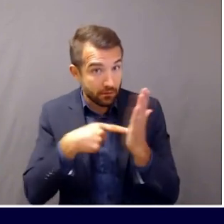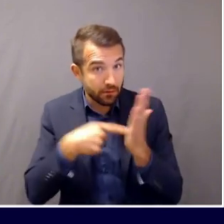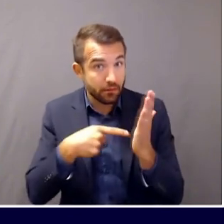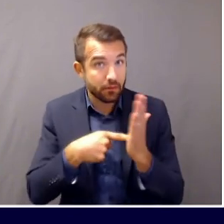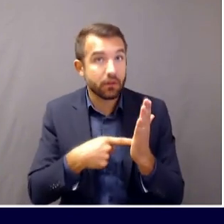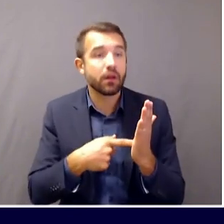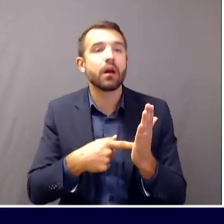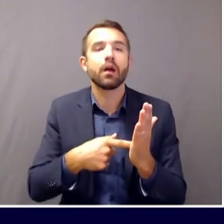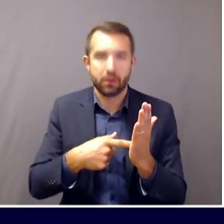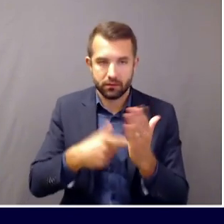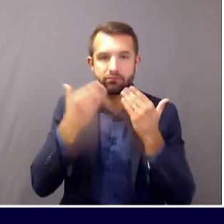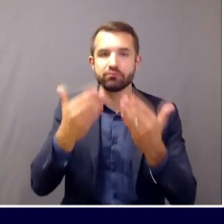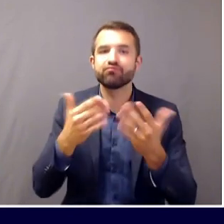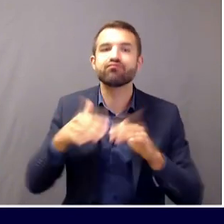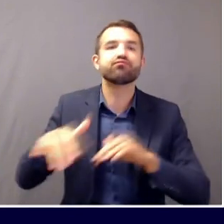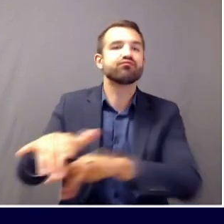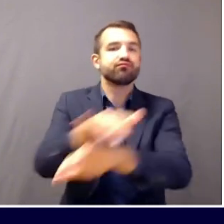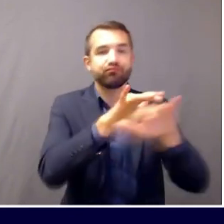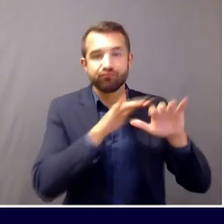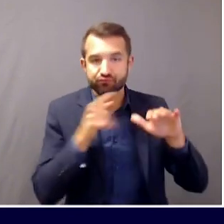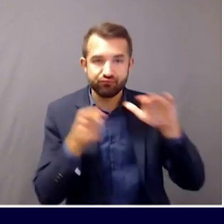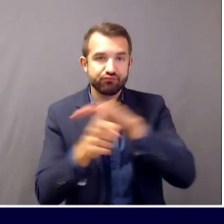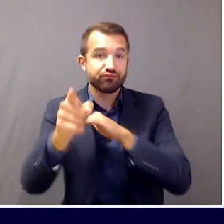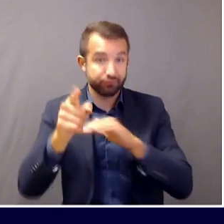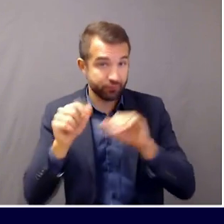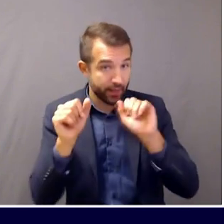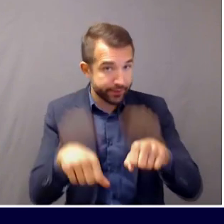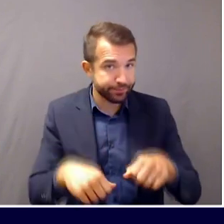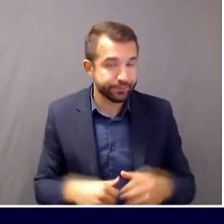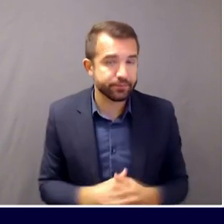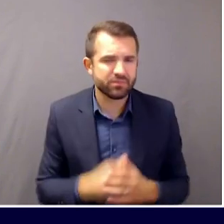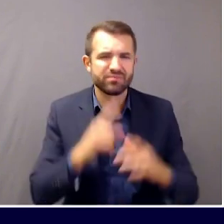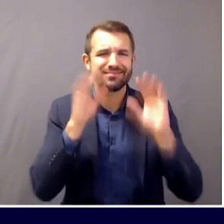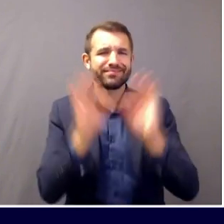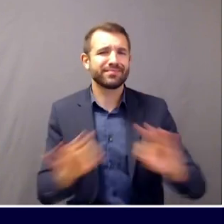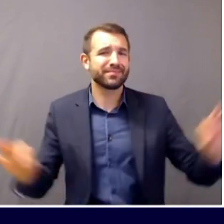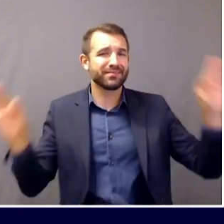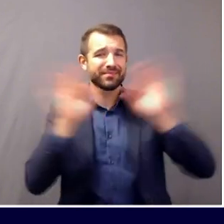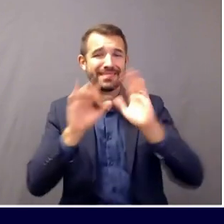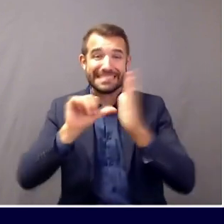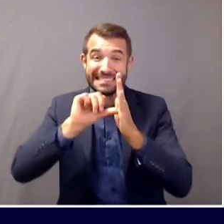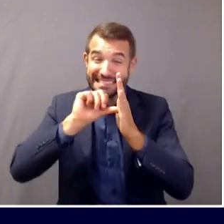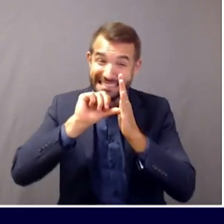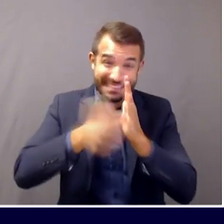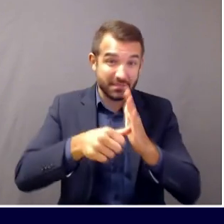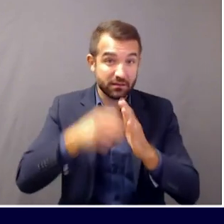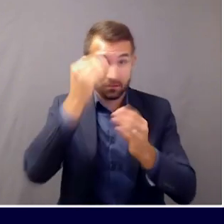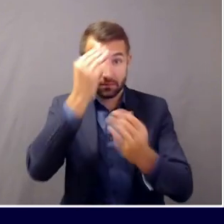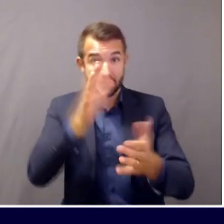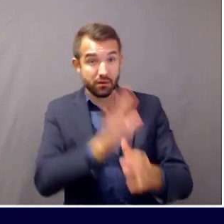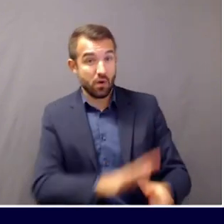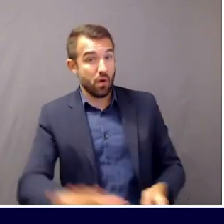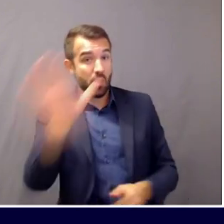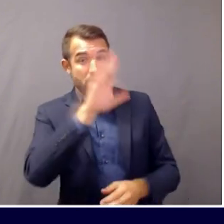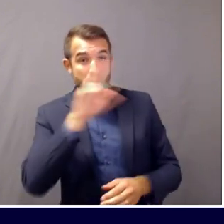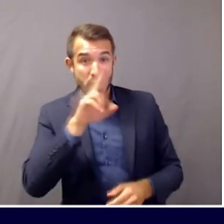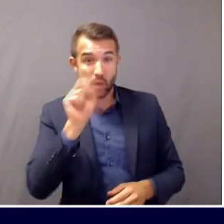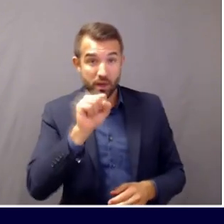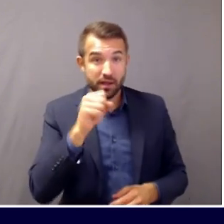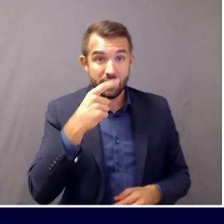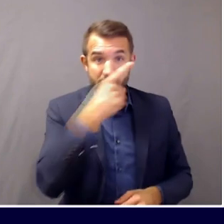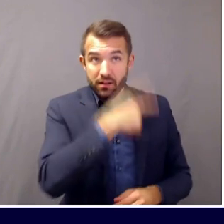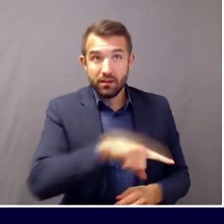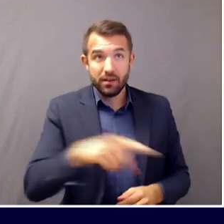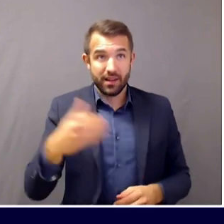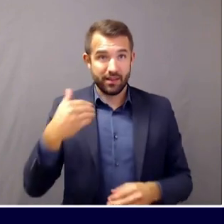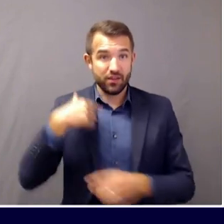is important to note is that nationwide, there is no GPS tracking for individuals who have tested